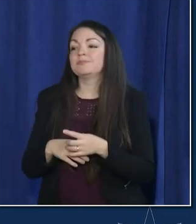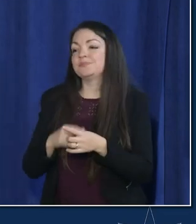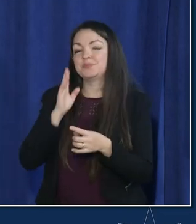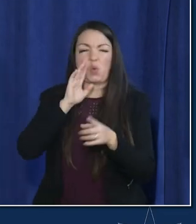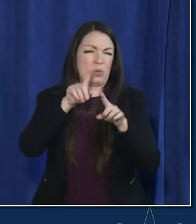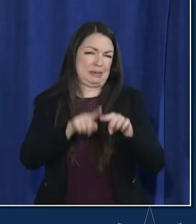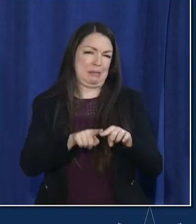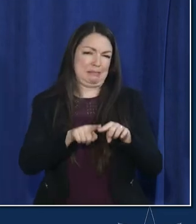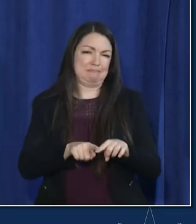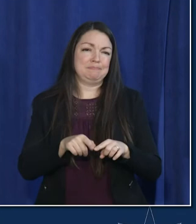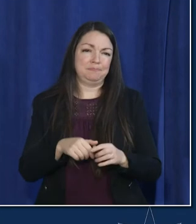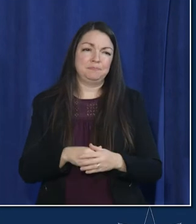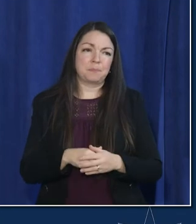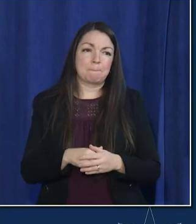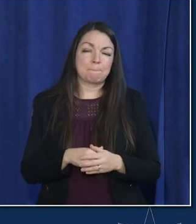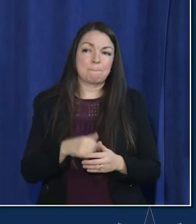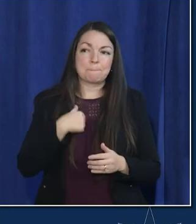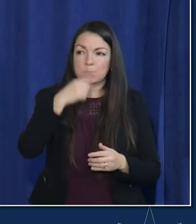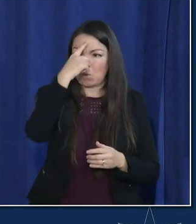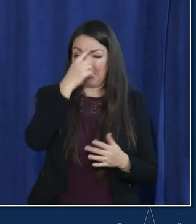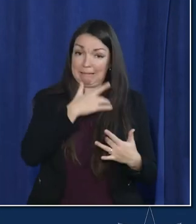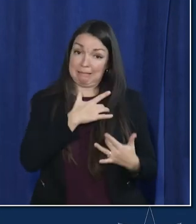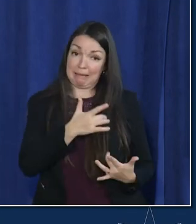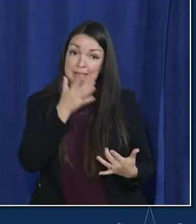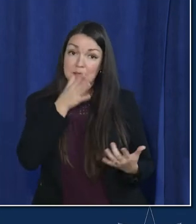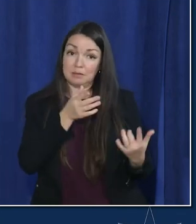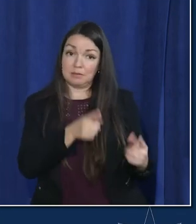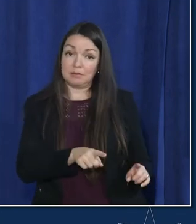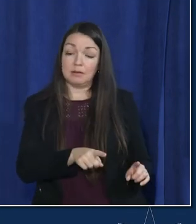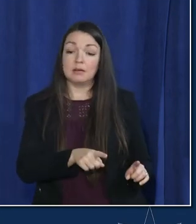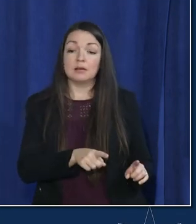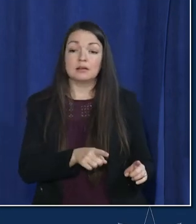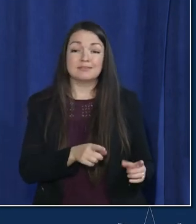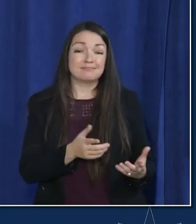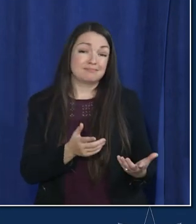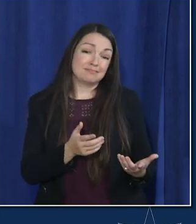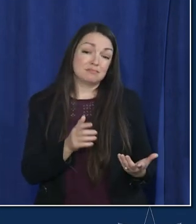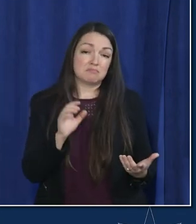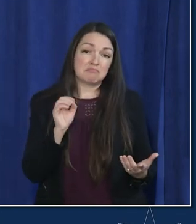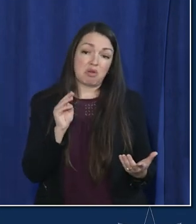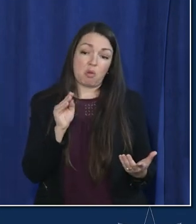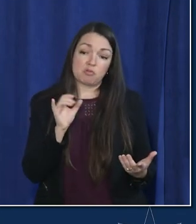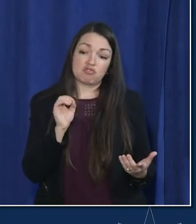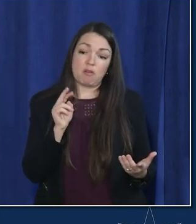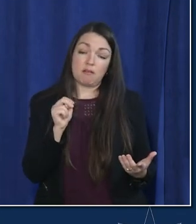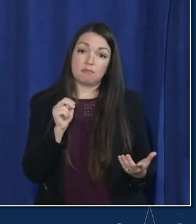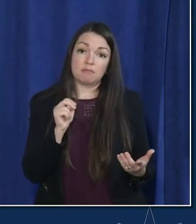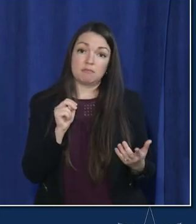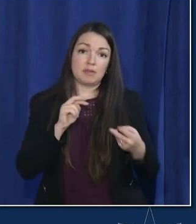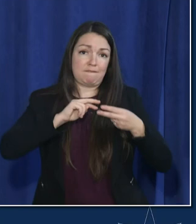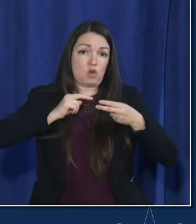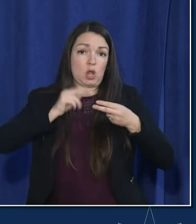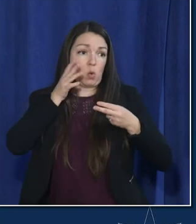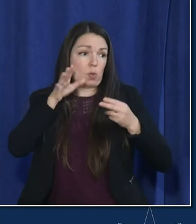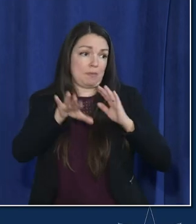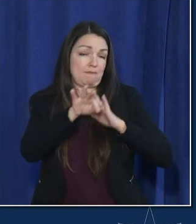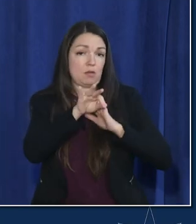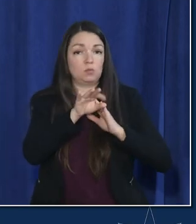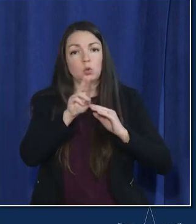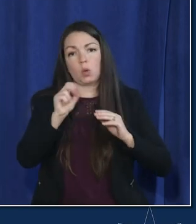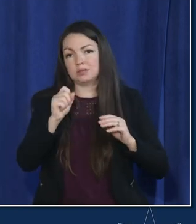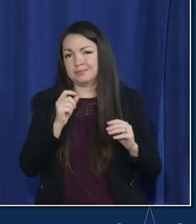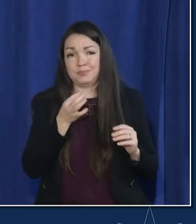the way i think this is likely to play i think there will likely be an omicron variant detected in the u.s very shortly